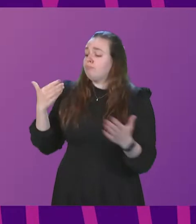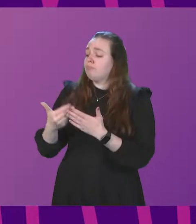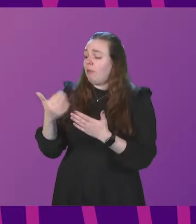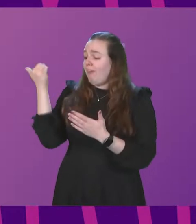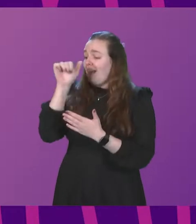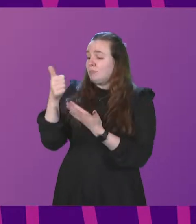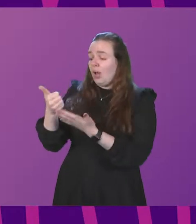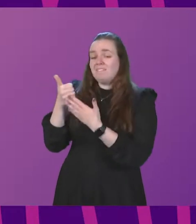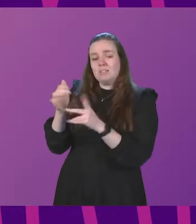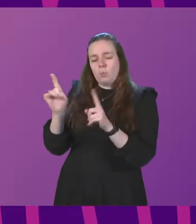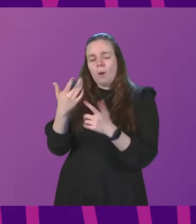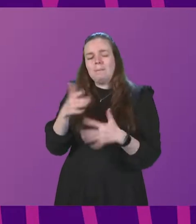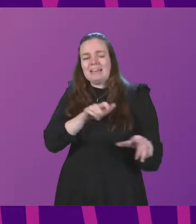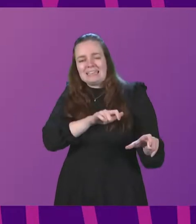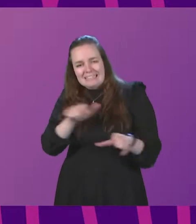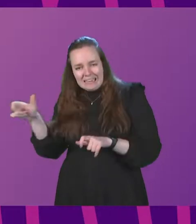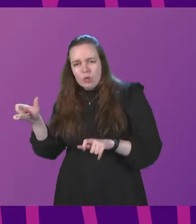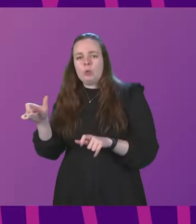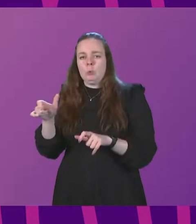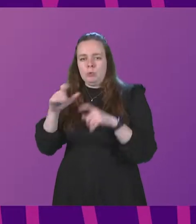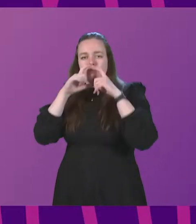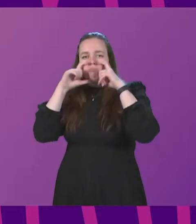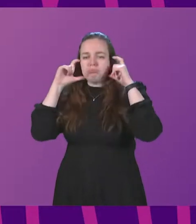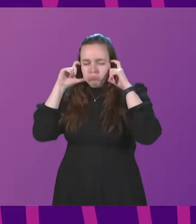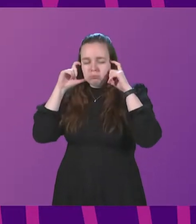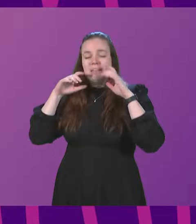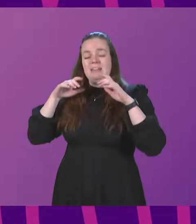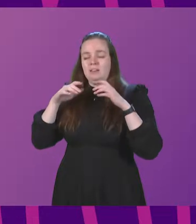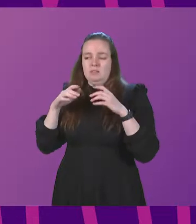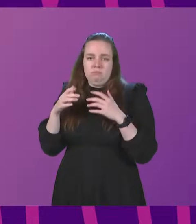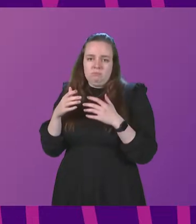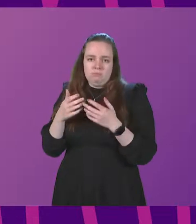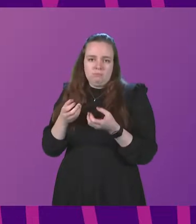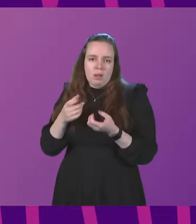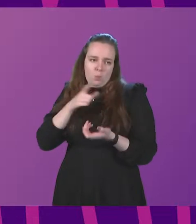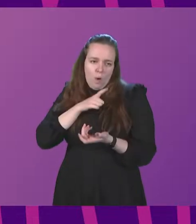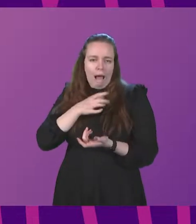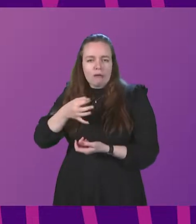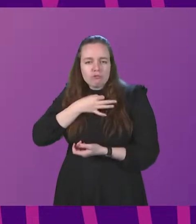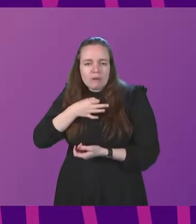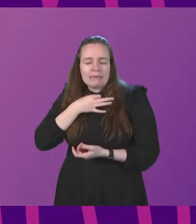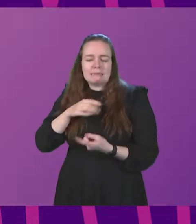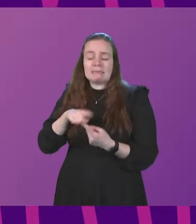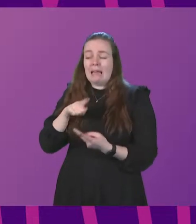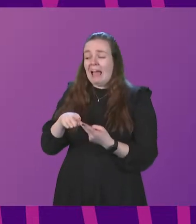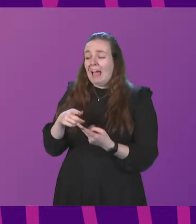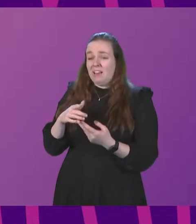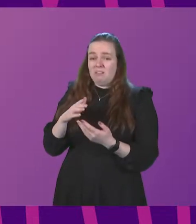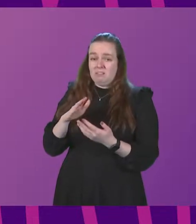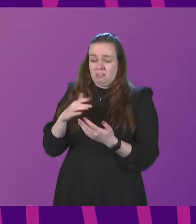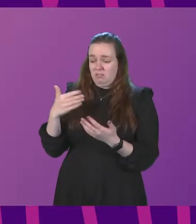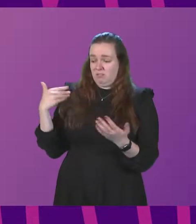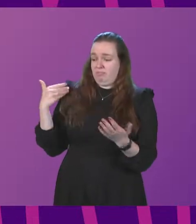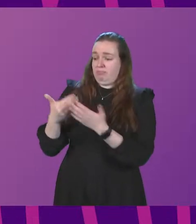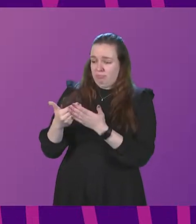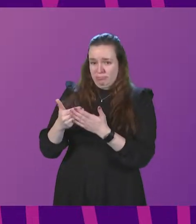advice has been to continue with the position on face coverings given the risk and given, until this week, the rising level of